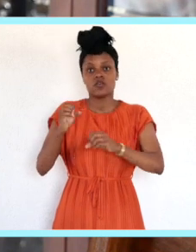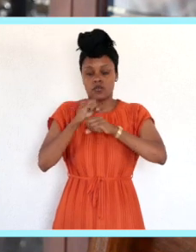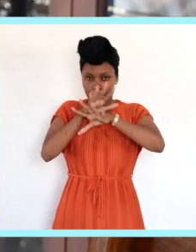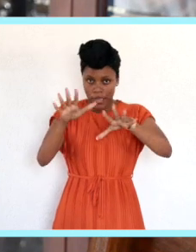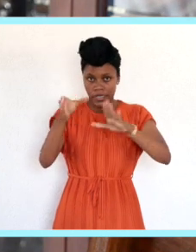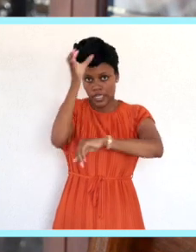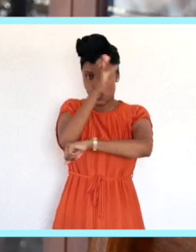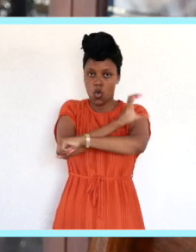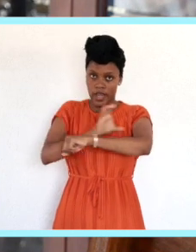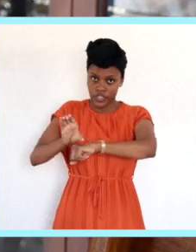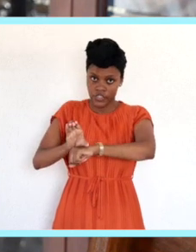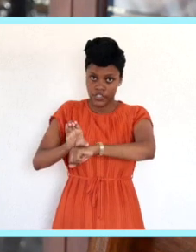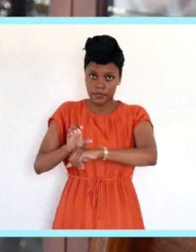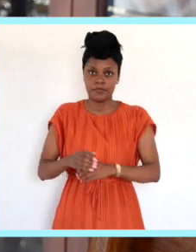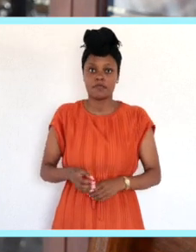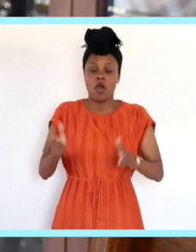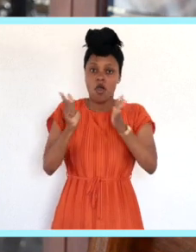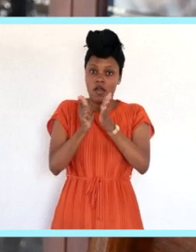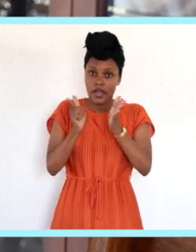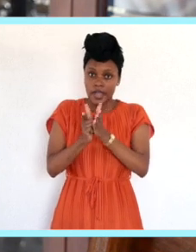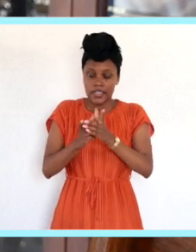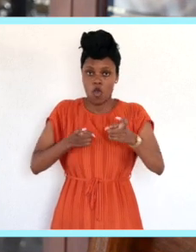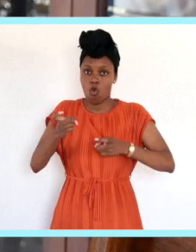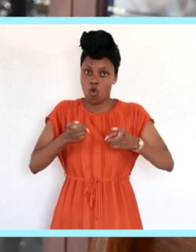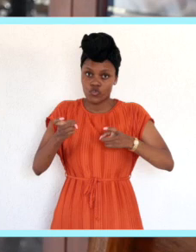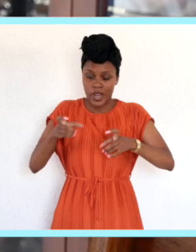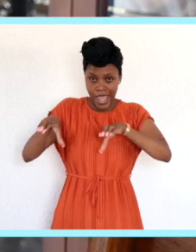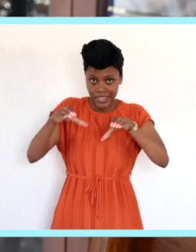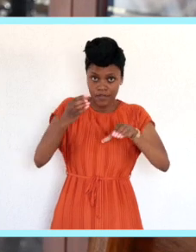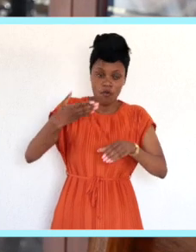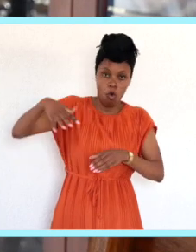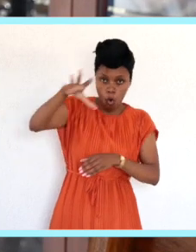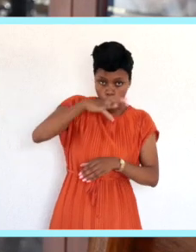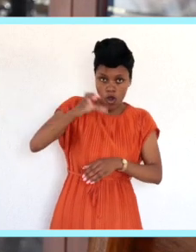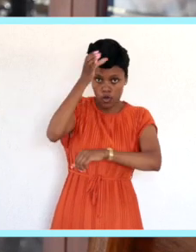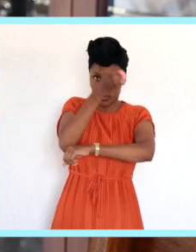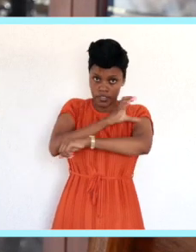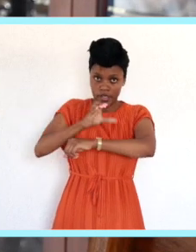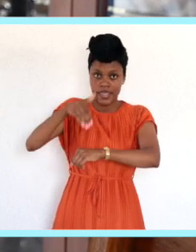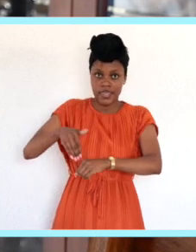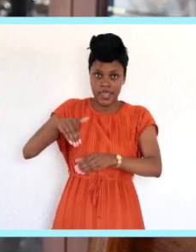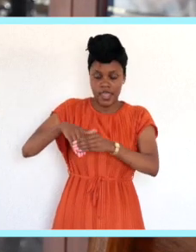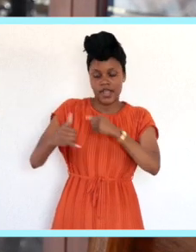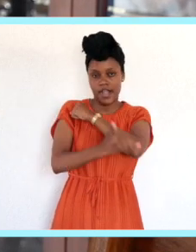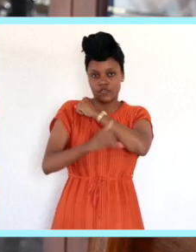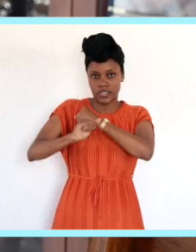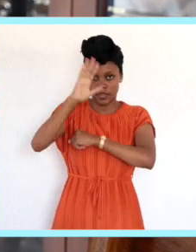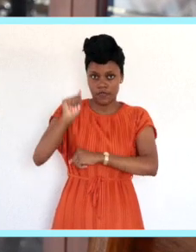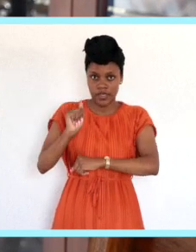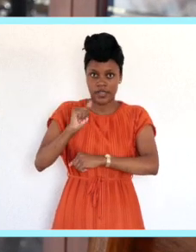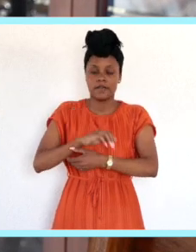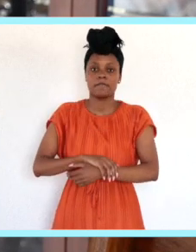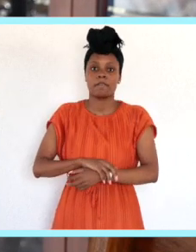operate as a public Tivet College. This is the act that governs the activities of all Tivet colleges in the country.